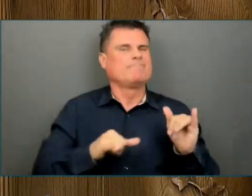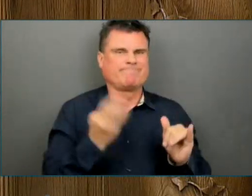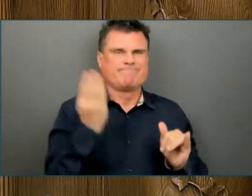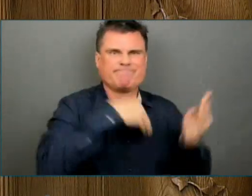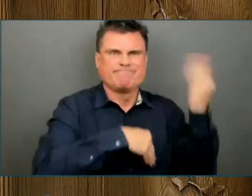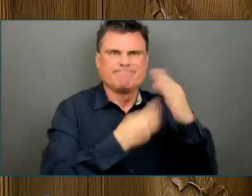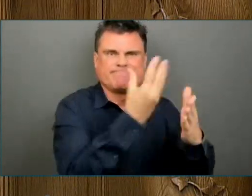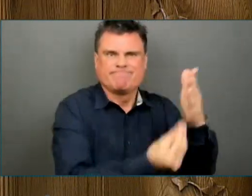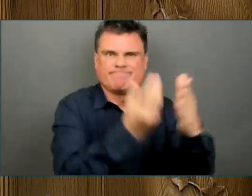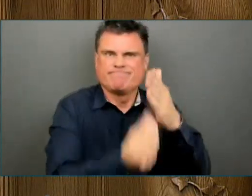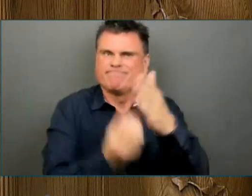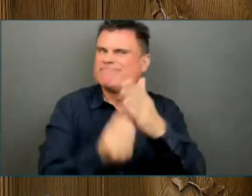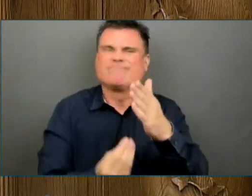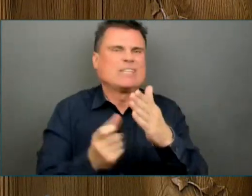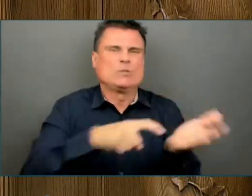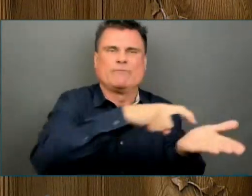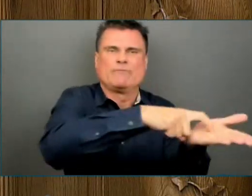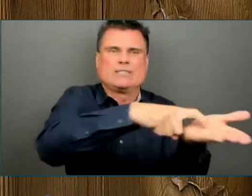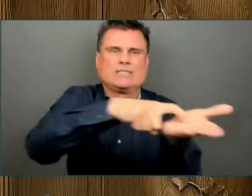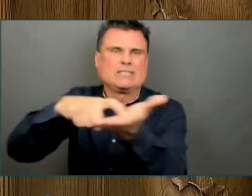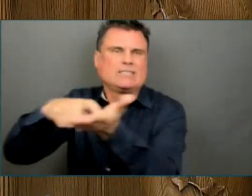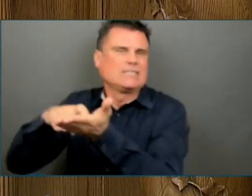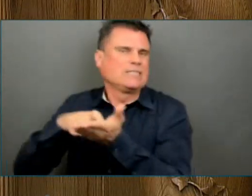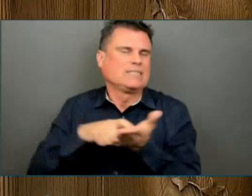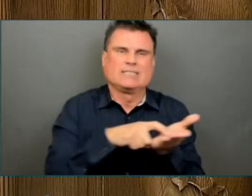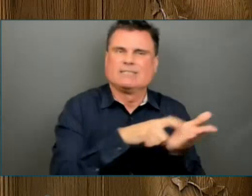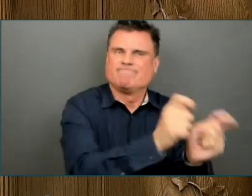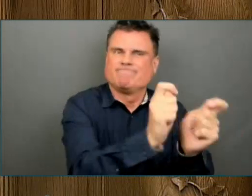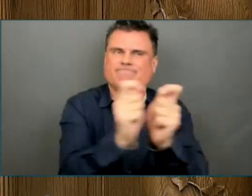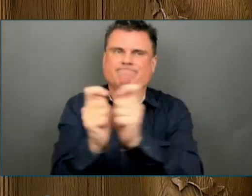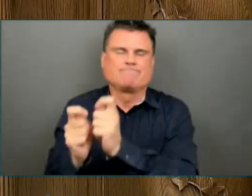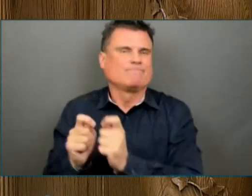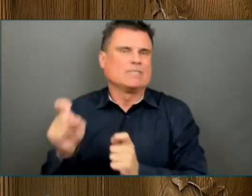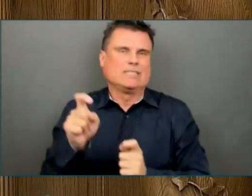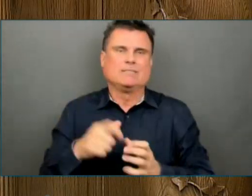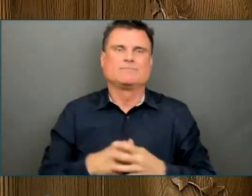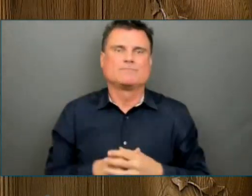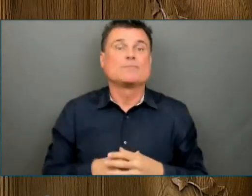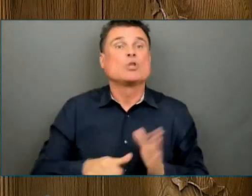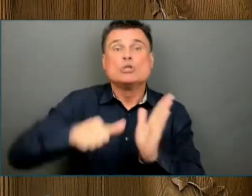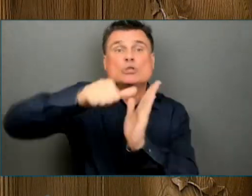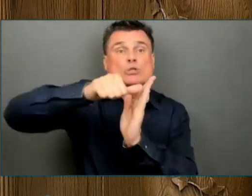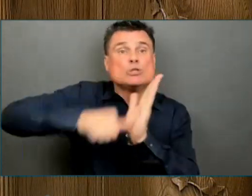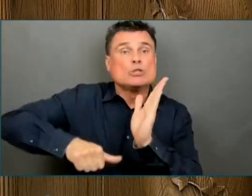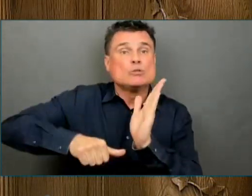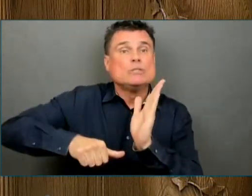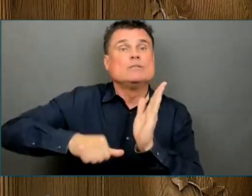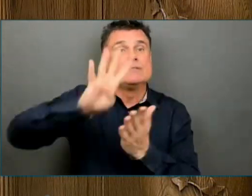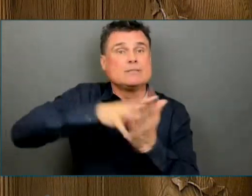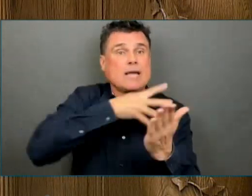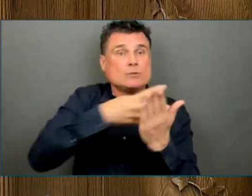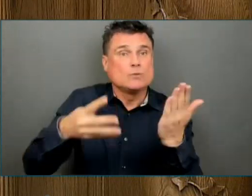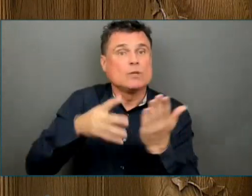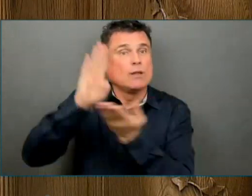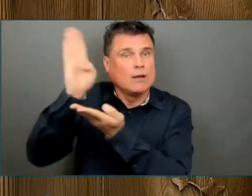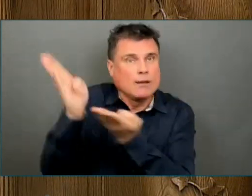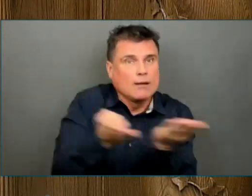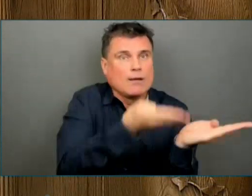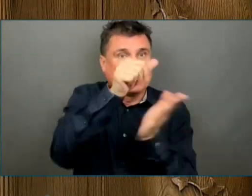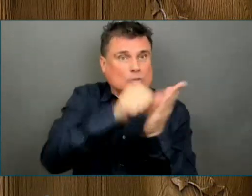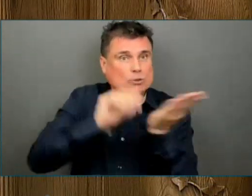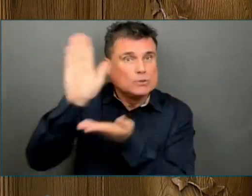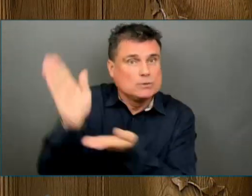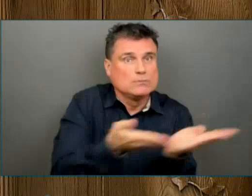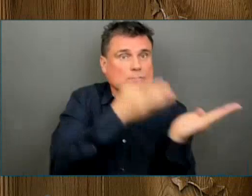deliver surgeries in BC to get more patients their surgeries faster. And it will build more hospitals and